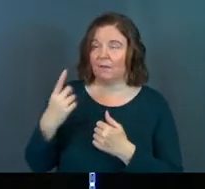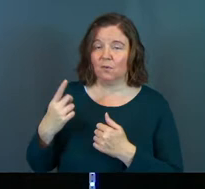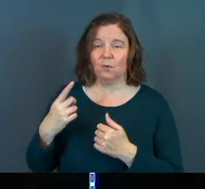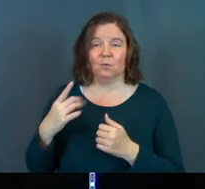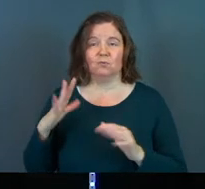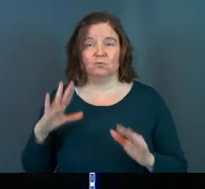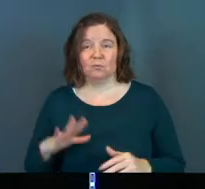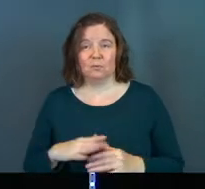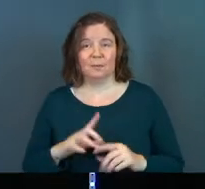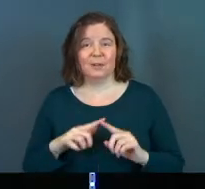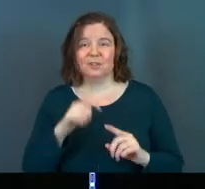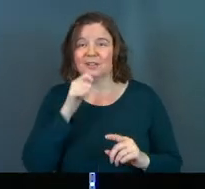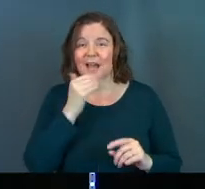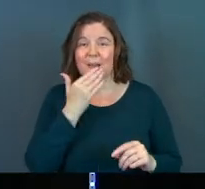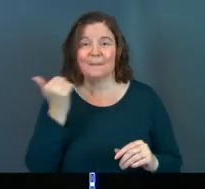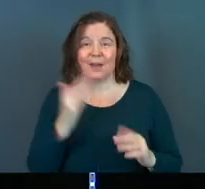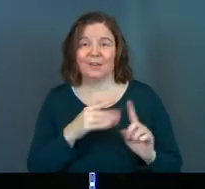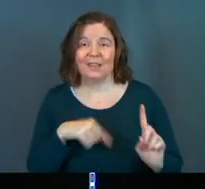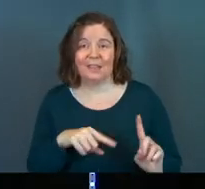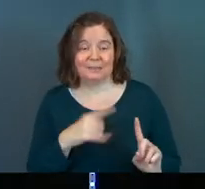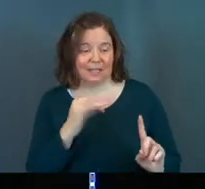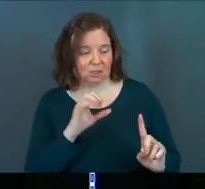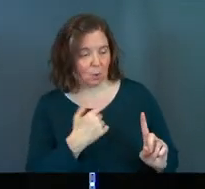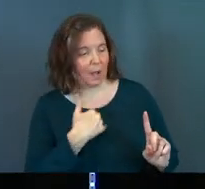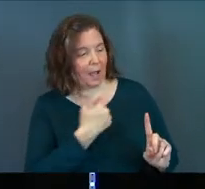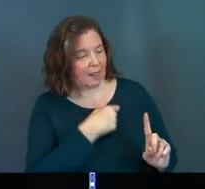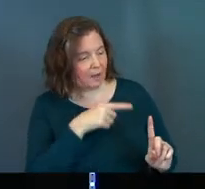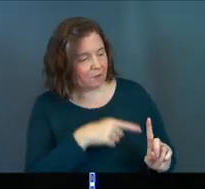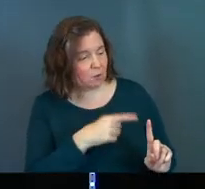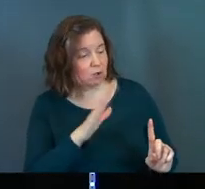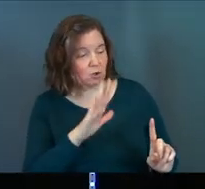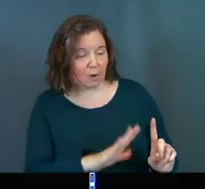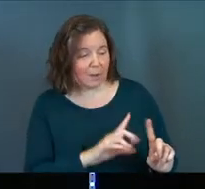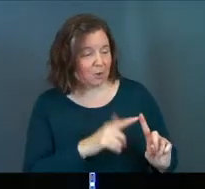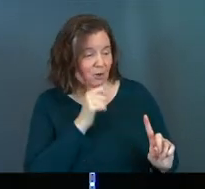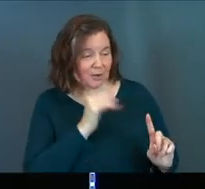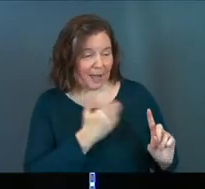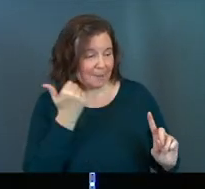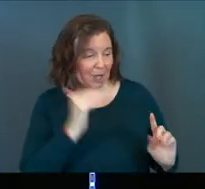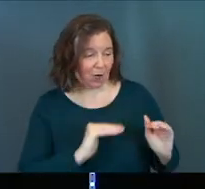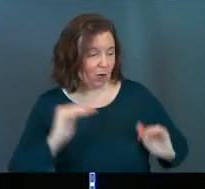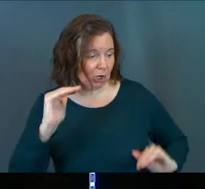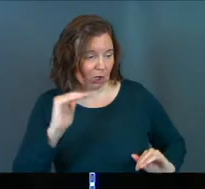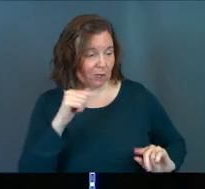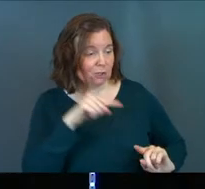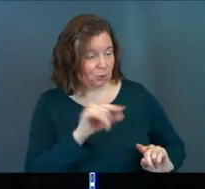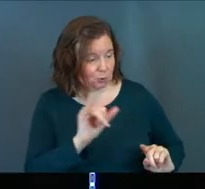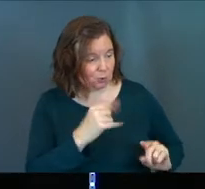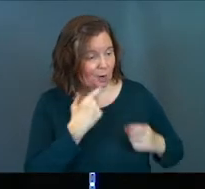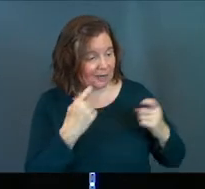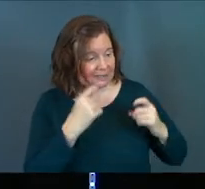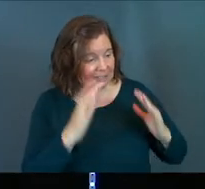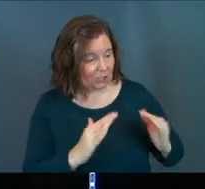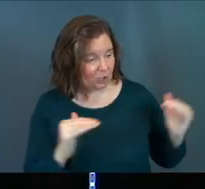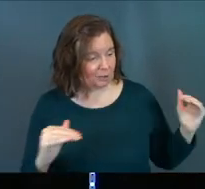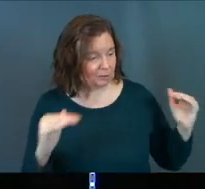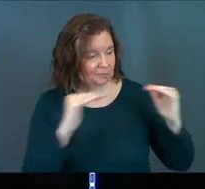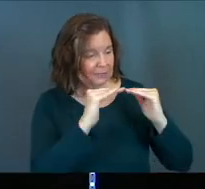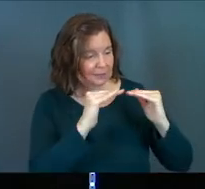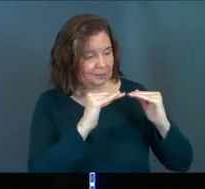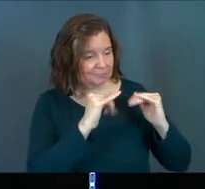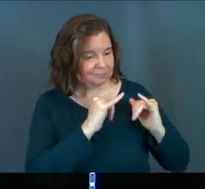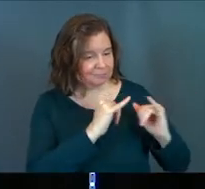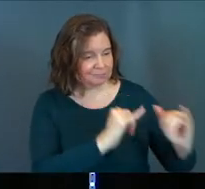but you're not better than them. You too are a sinner. At the foot of the cross,